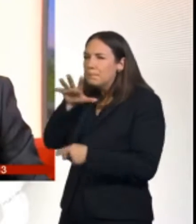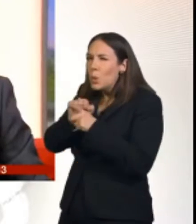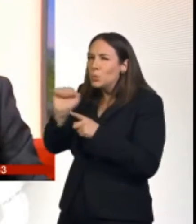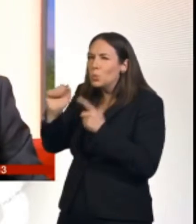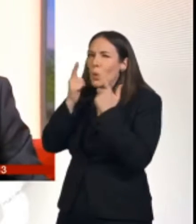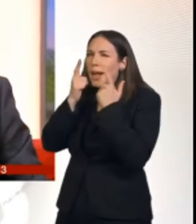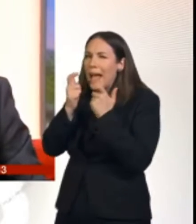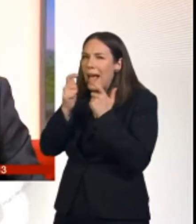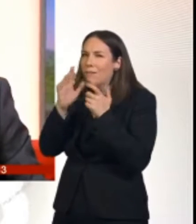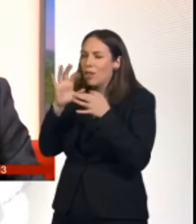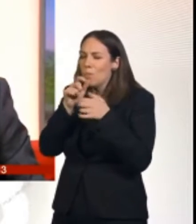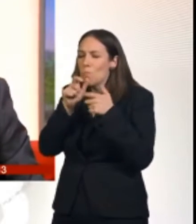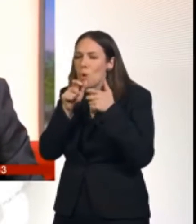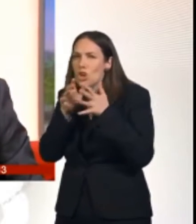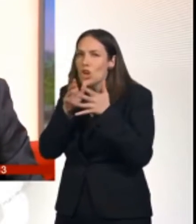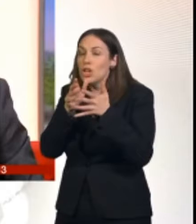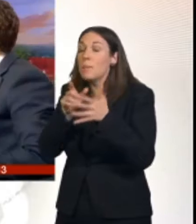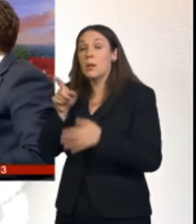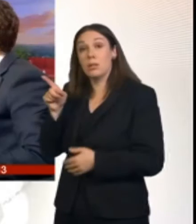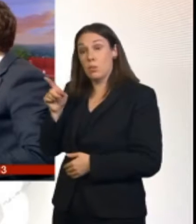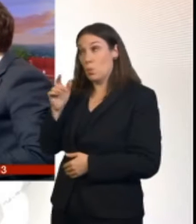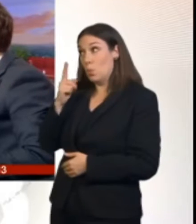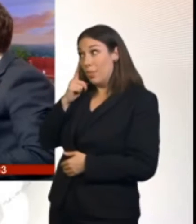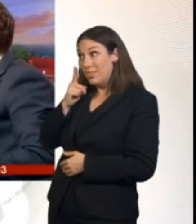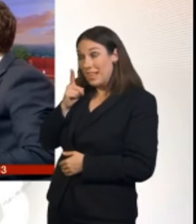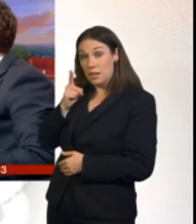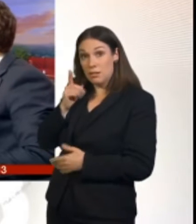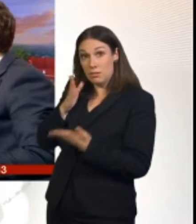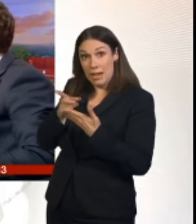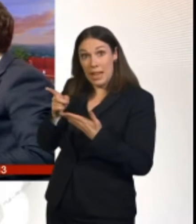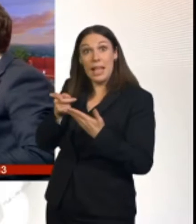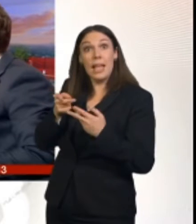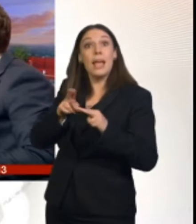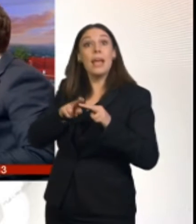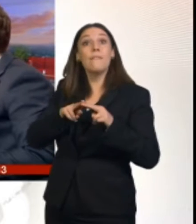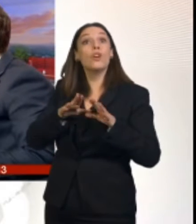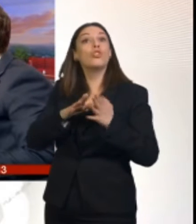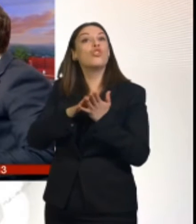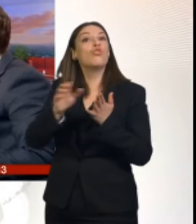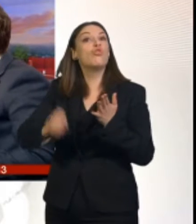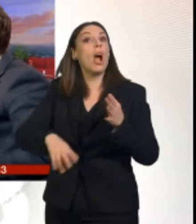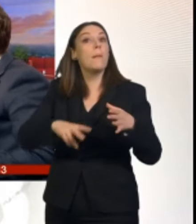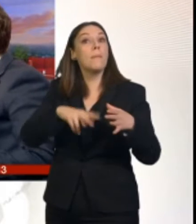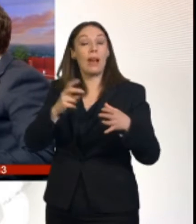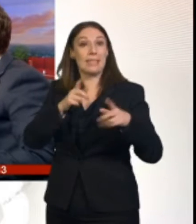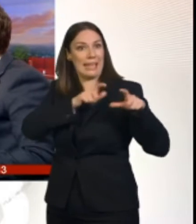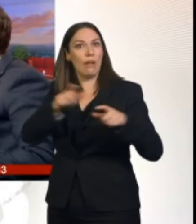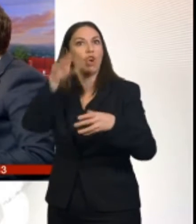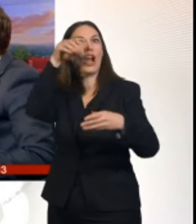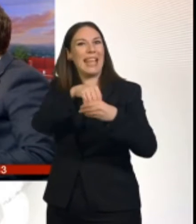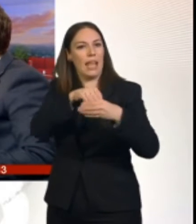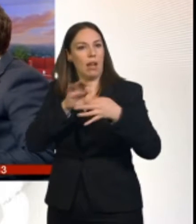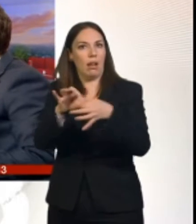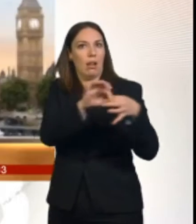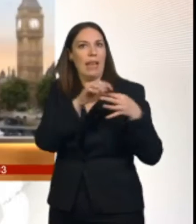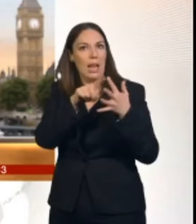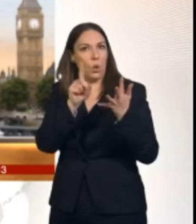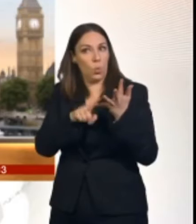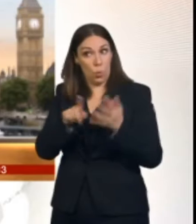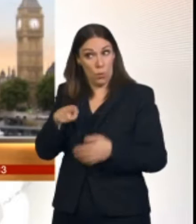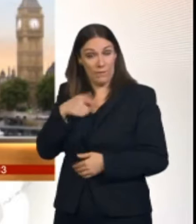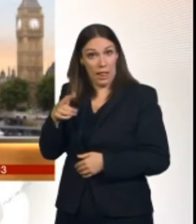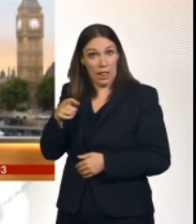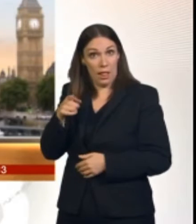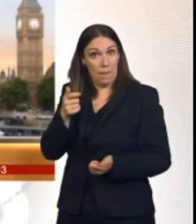think that remaining in the EU would be better for our economy. Well, if the only consideration